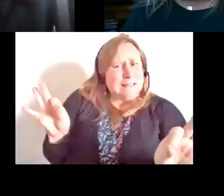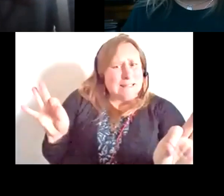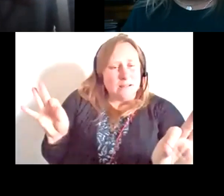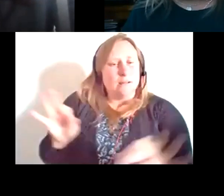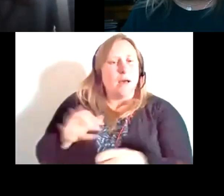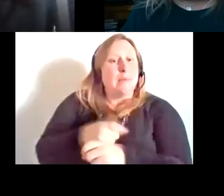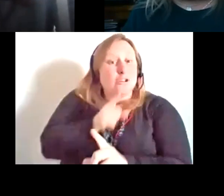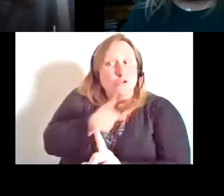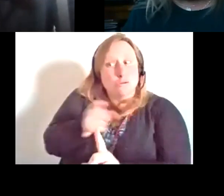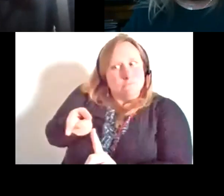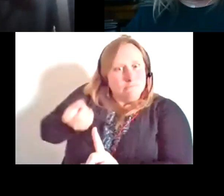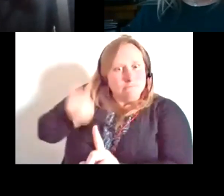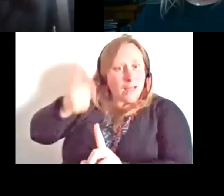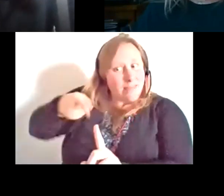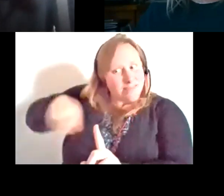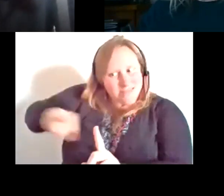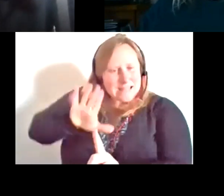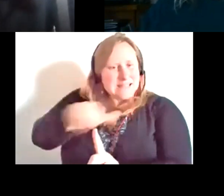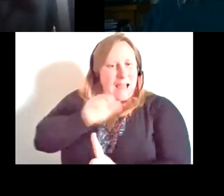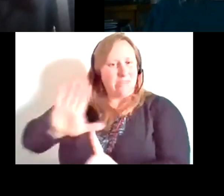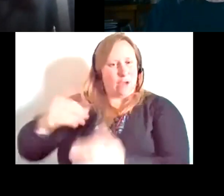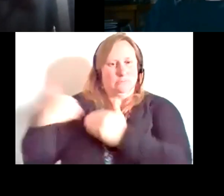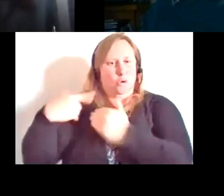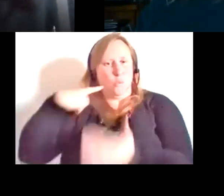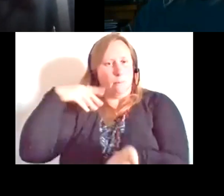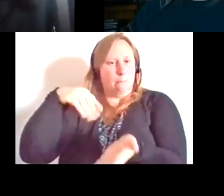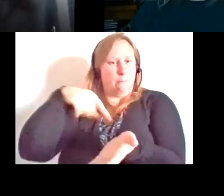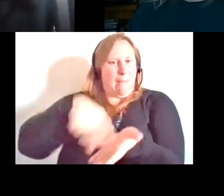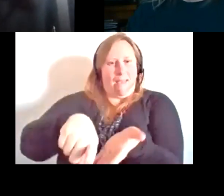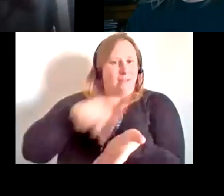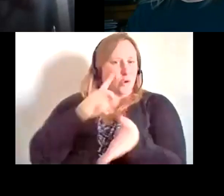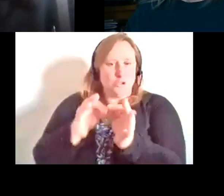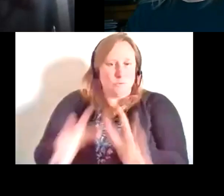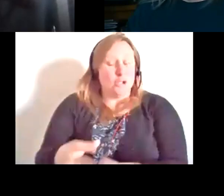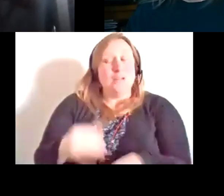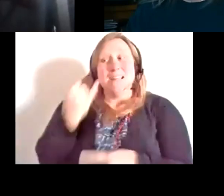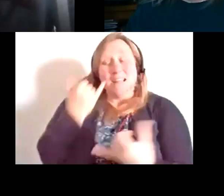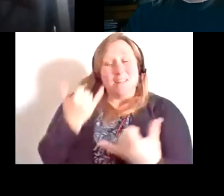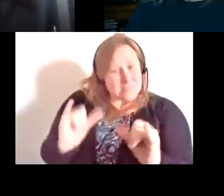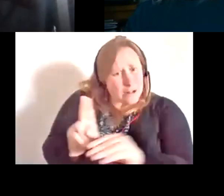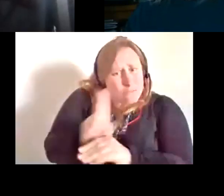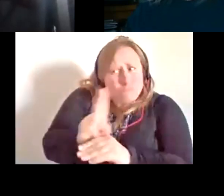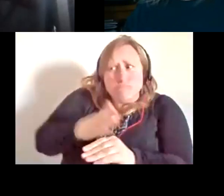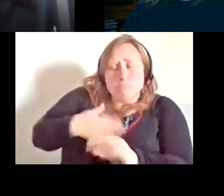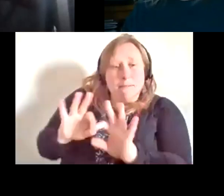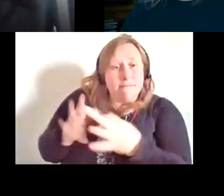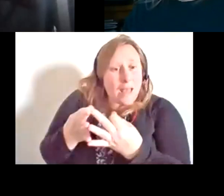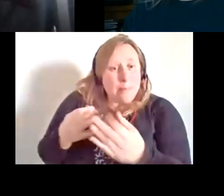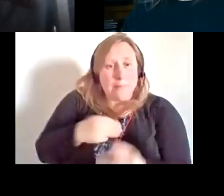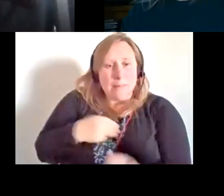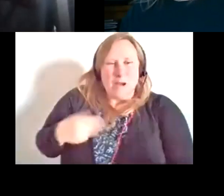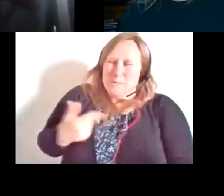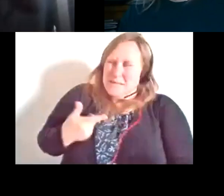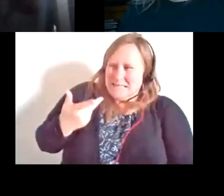the person understands they don't have to pay for it. If they still want to use that family member, I would still be